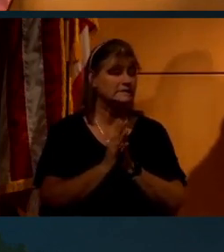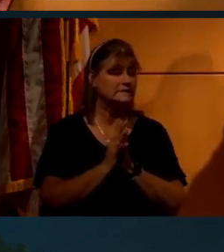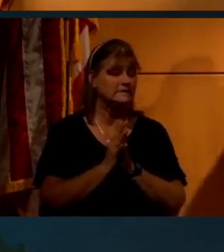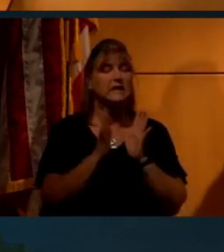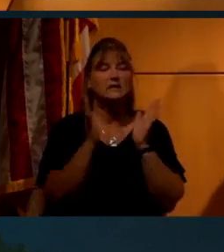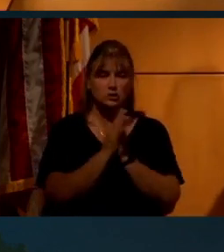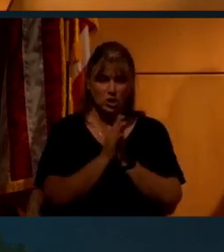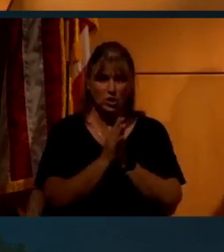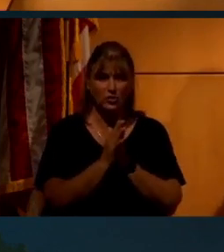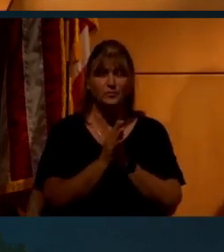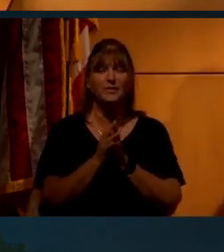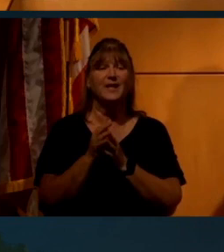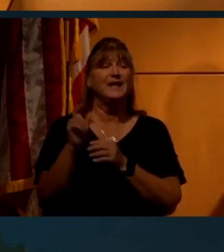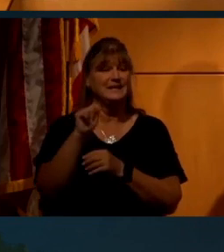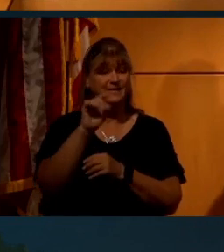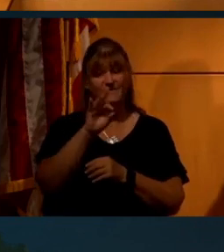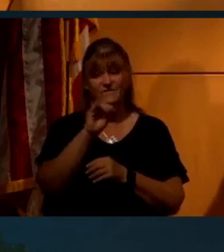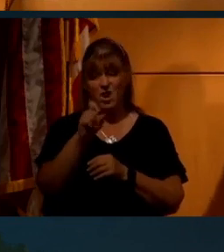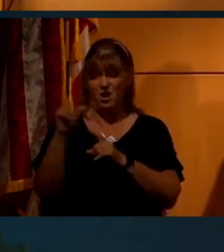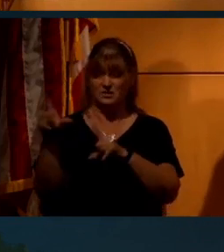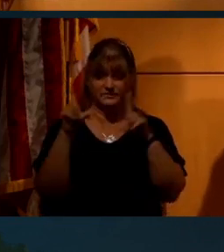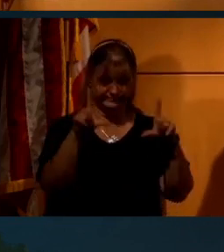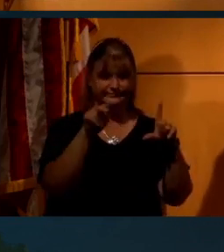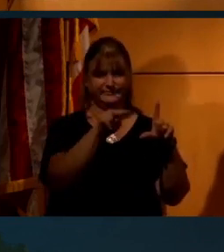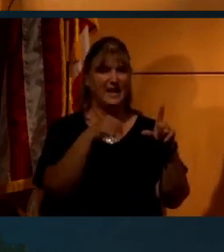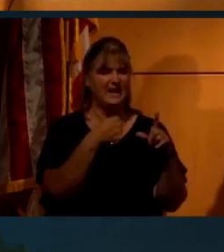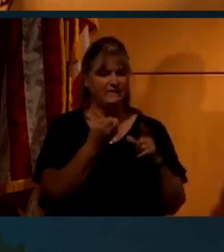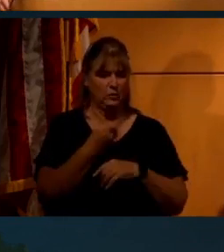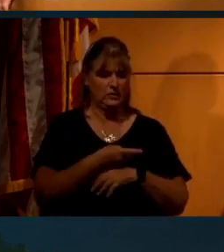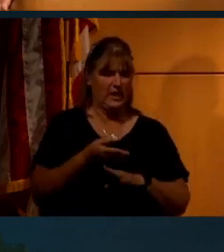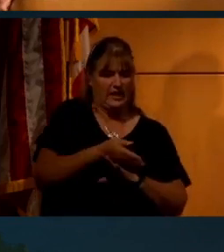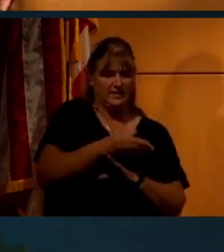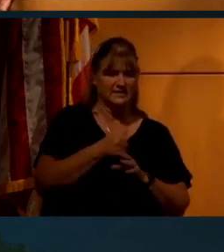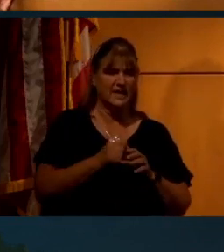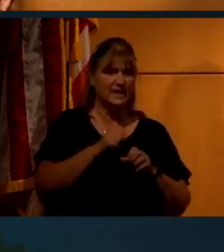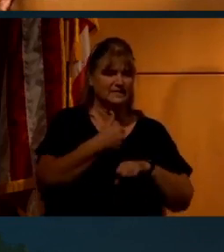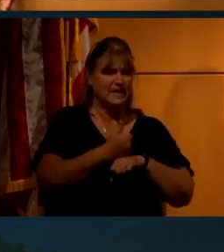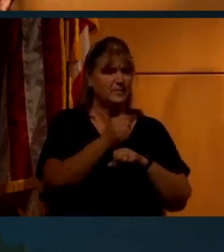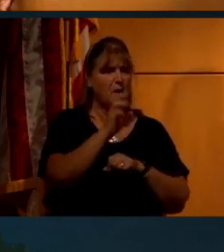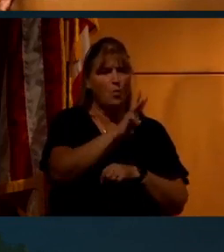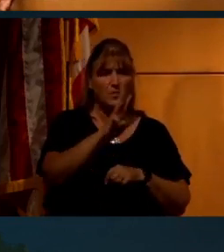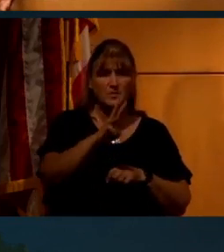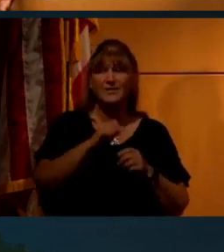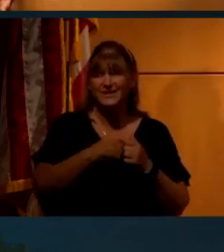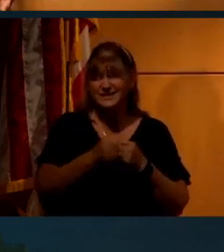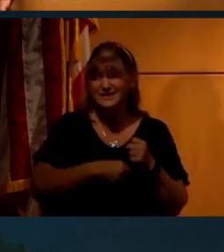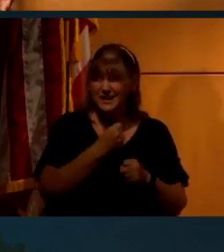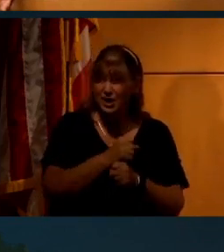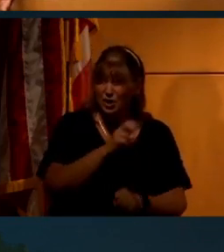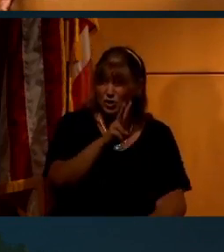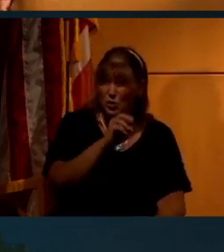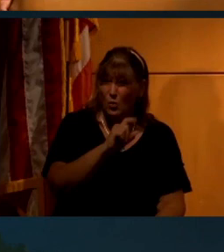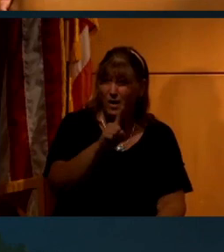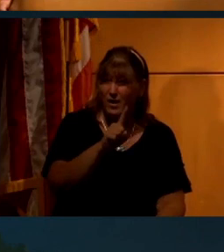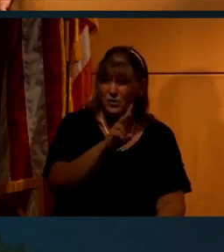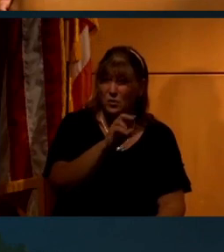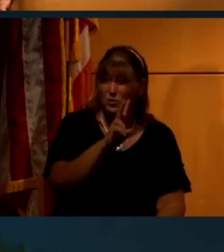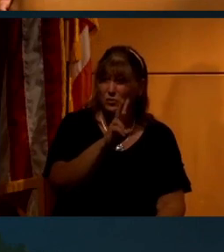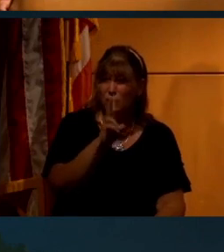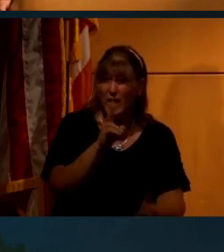So when the show aired, I actually had a few days and I put together a website. Now, this is in the year 2000 or 2001.